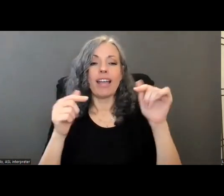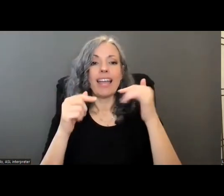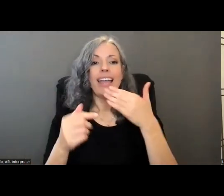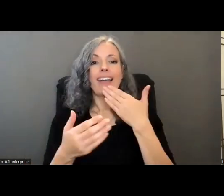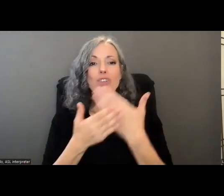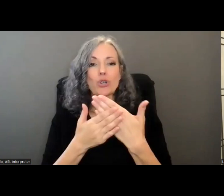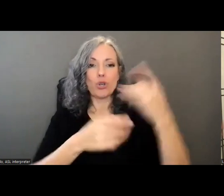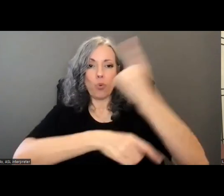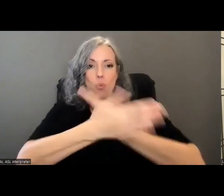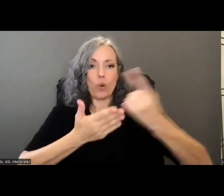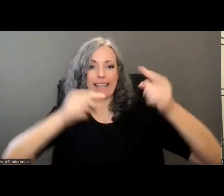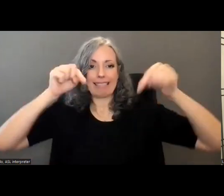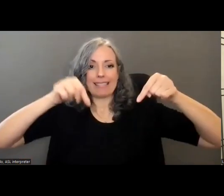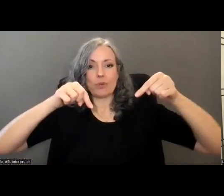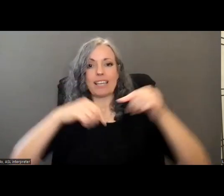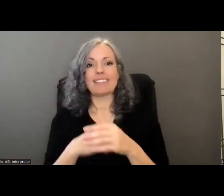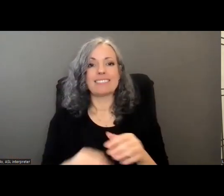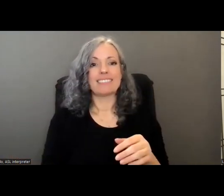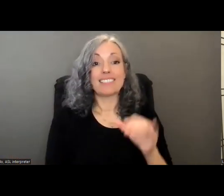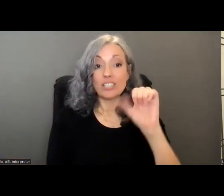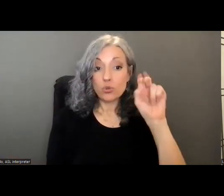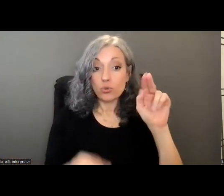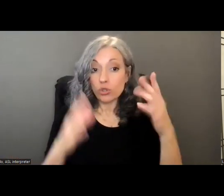susan did you want to say anything